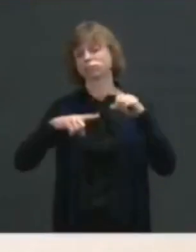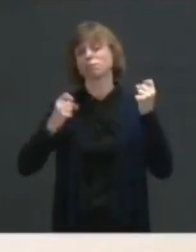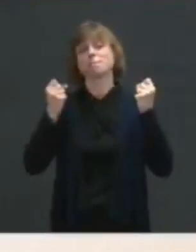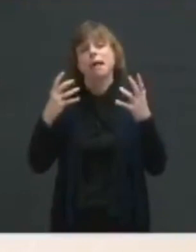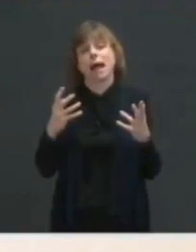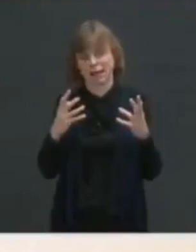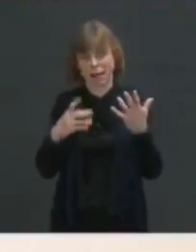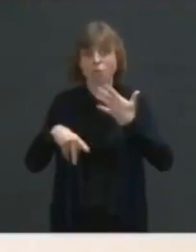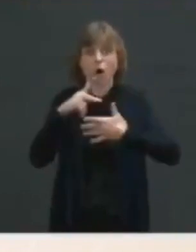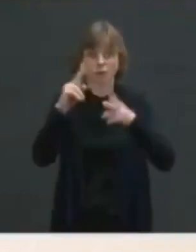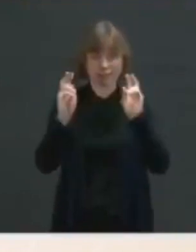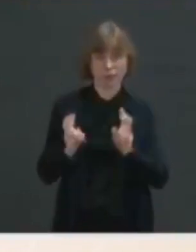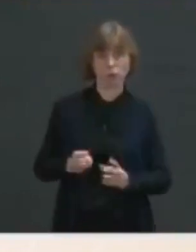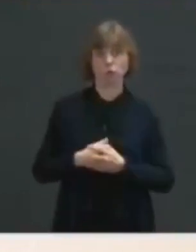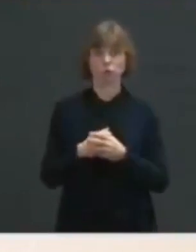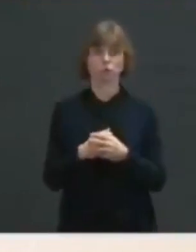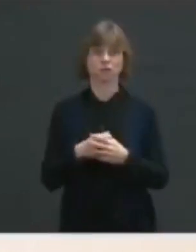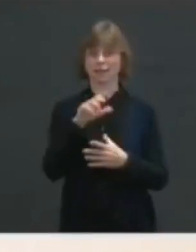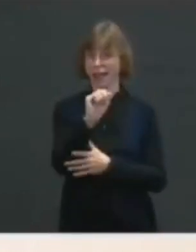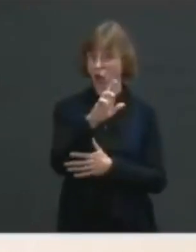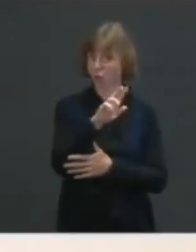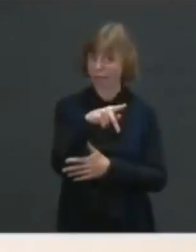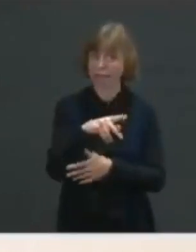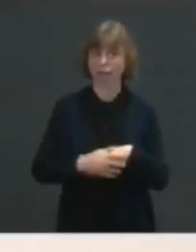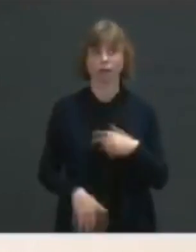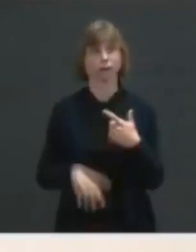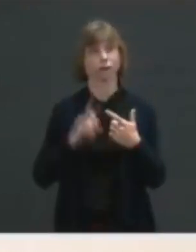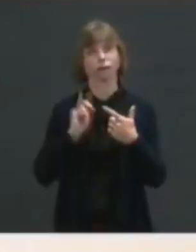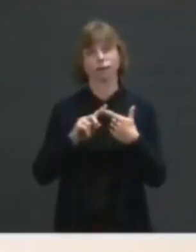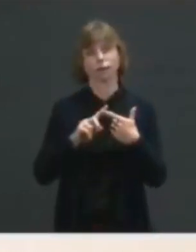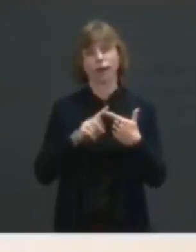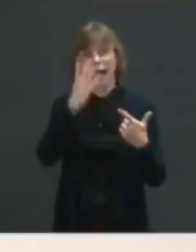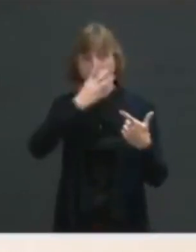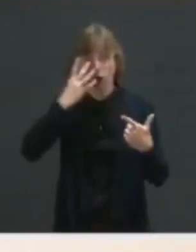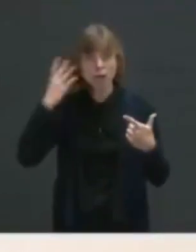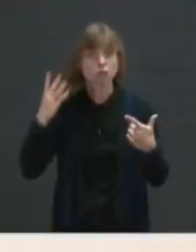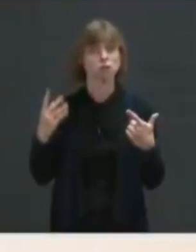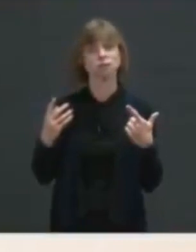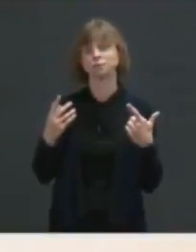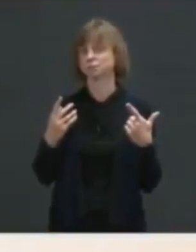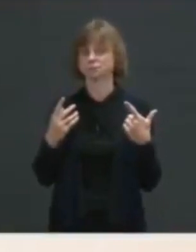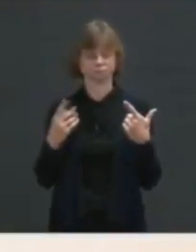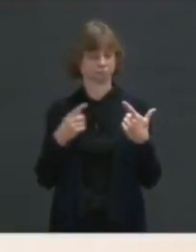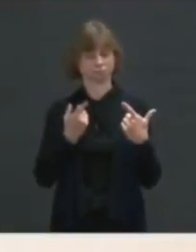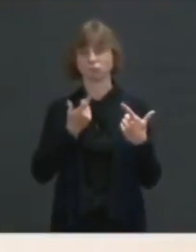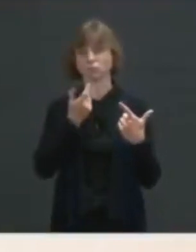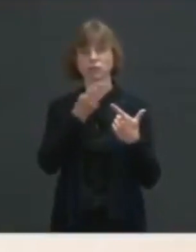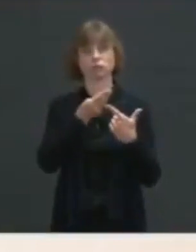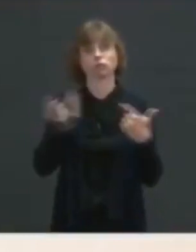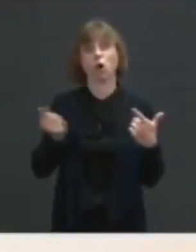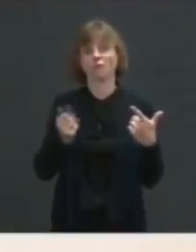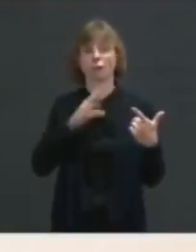and issues, whether it's the American Rescue Plan, whether it is immigration, addressing the outdated immigration